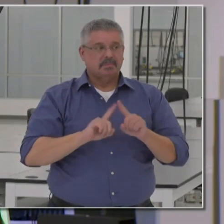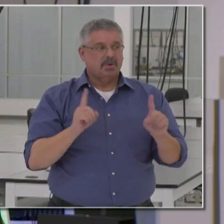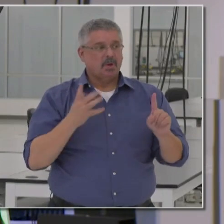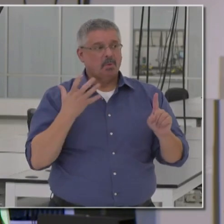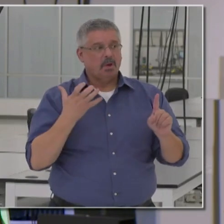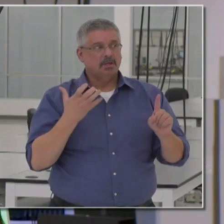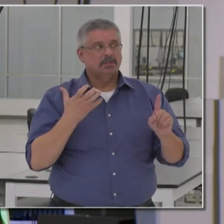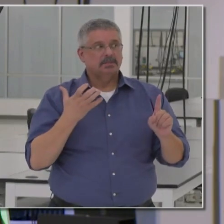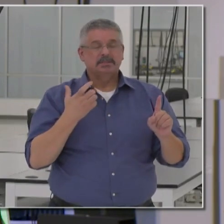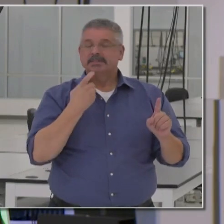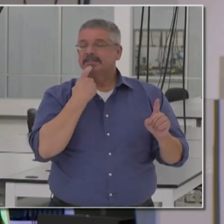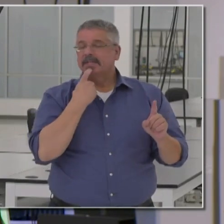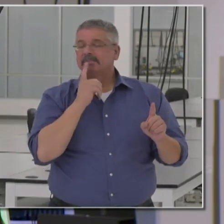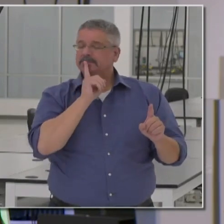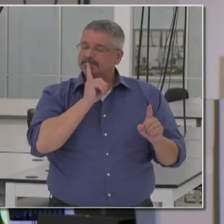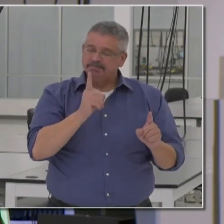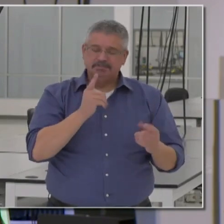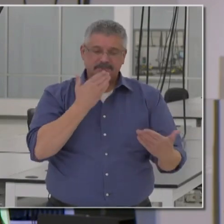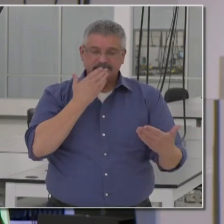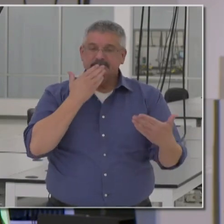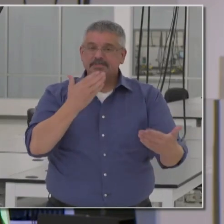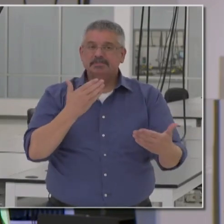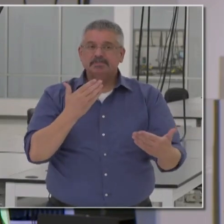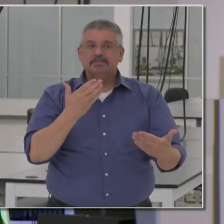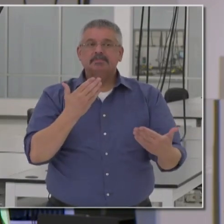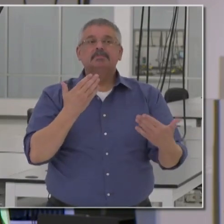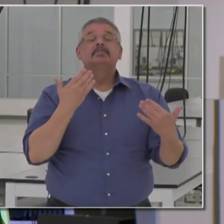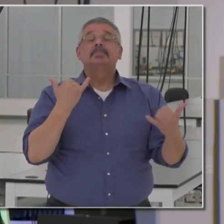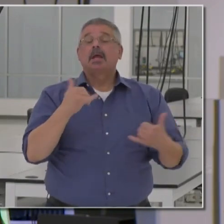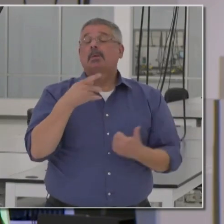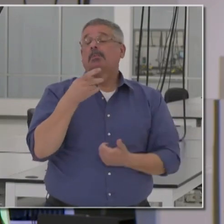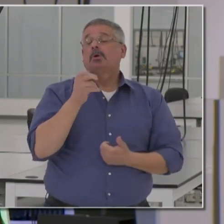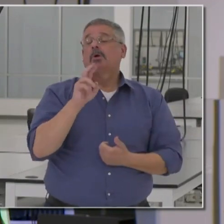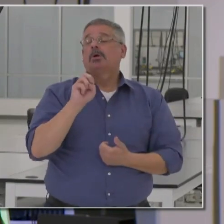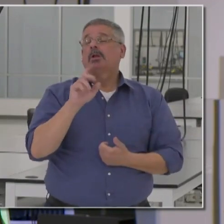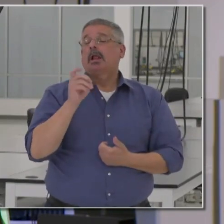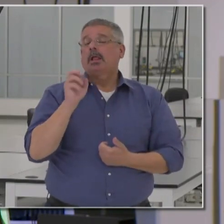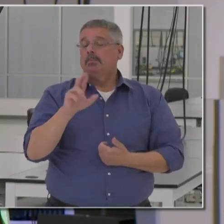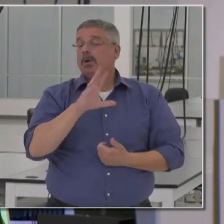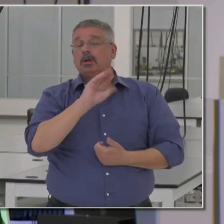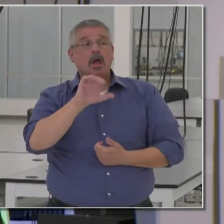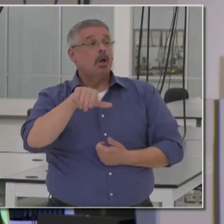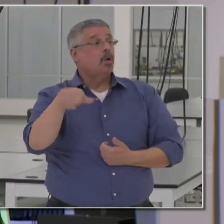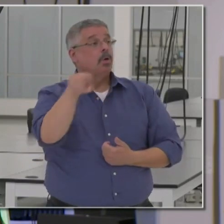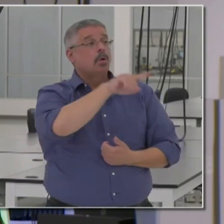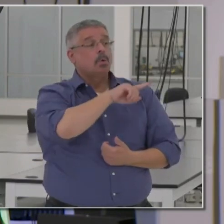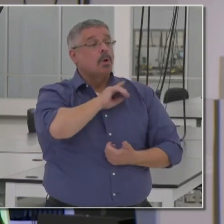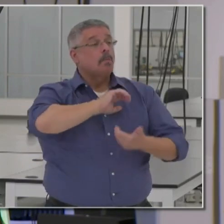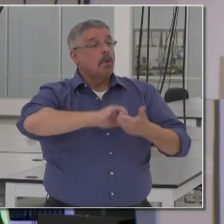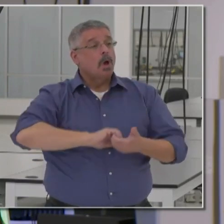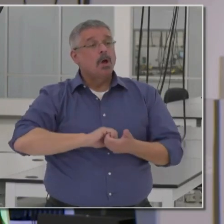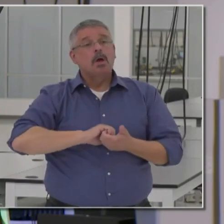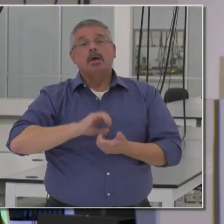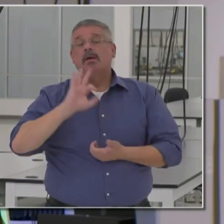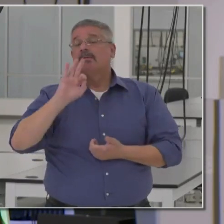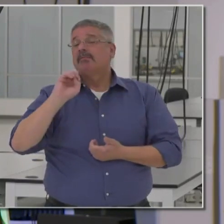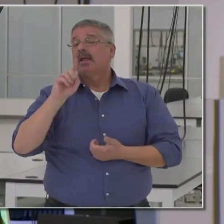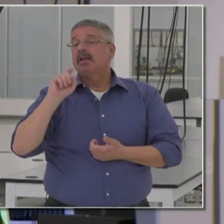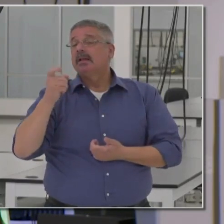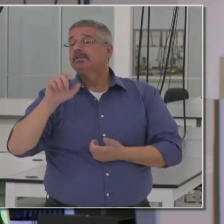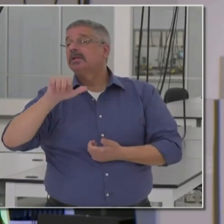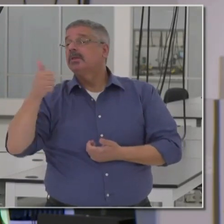want to just say deep gratitude, not only Perk and Elmer, not only a team of color, not only our partnerships, Southern land and FedEx,